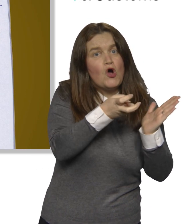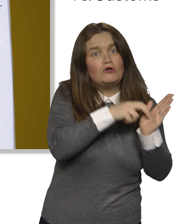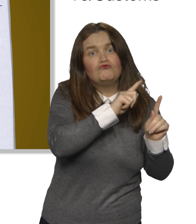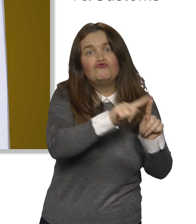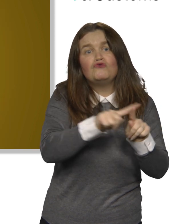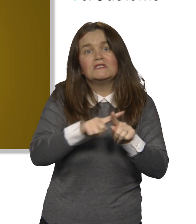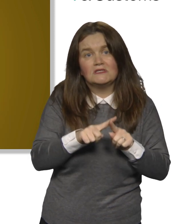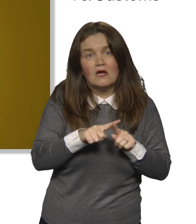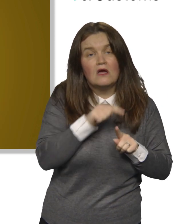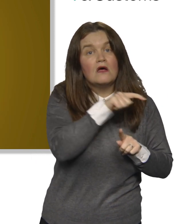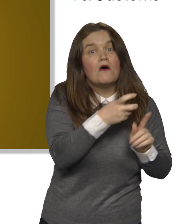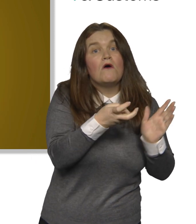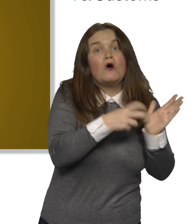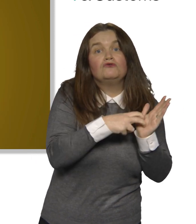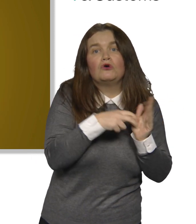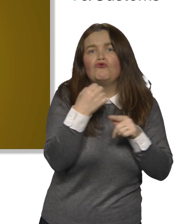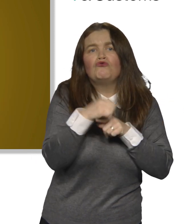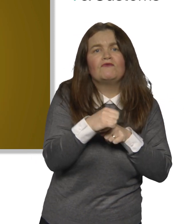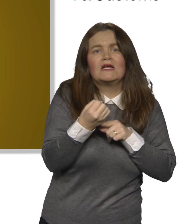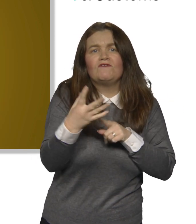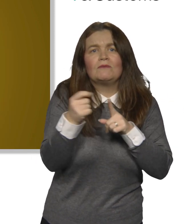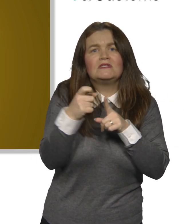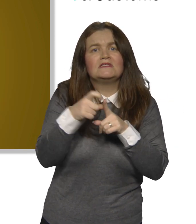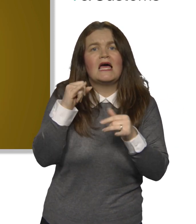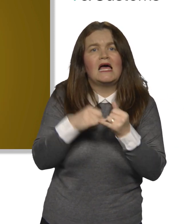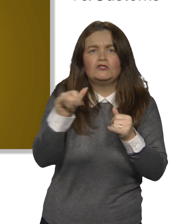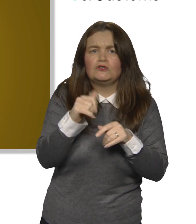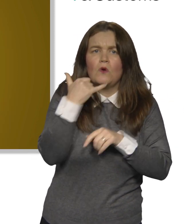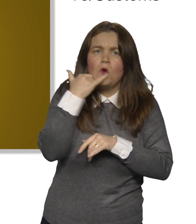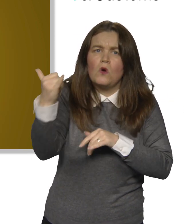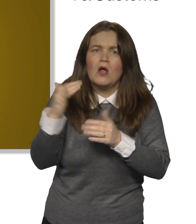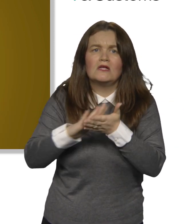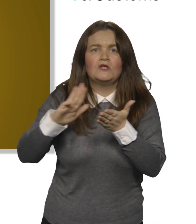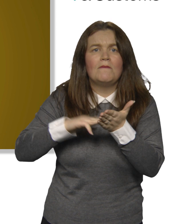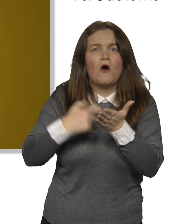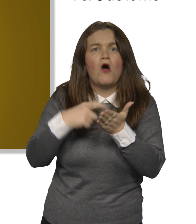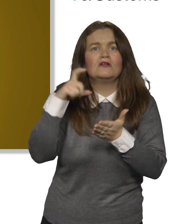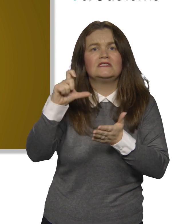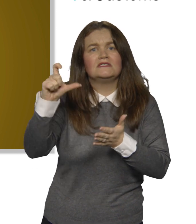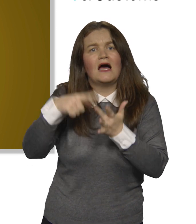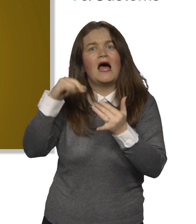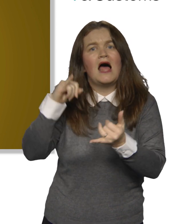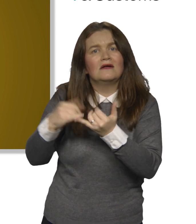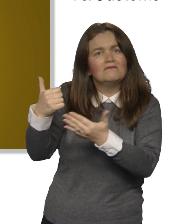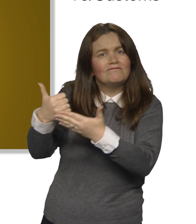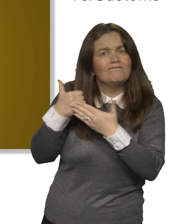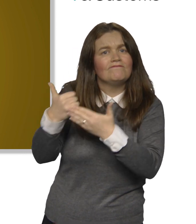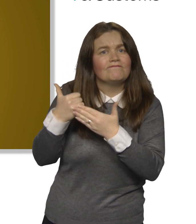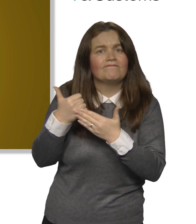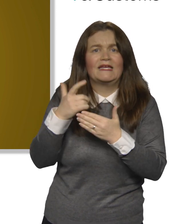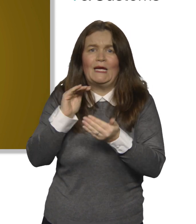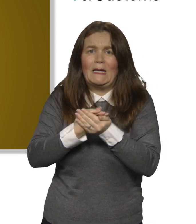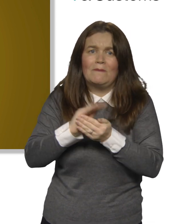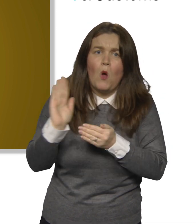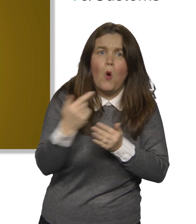the contractors you've worked for. If the contractor refuses to give you a PDS, you should call HMRC's CIS helpline for advice.